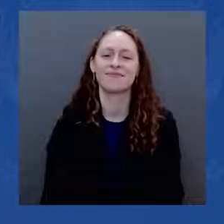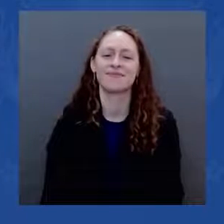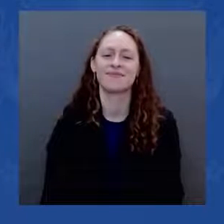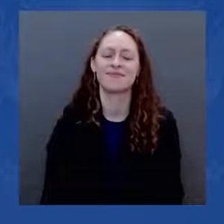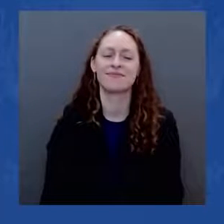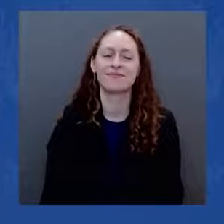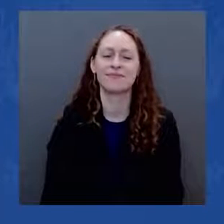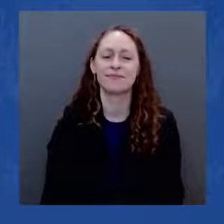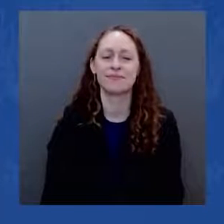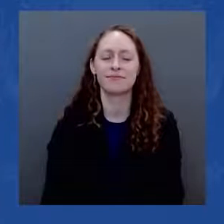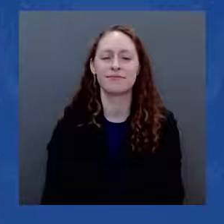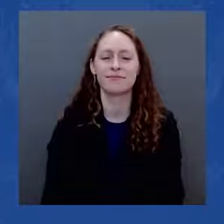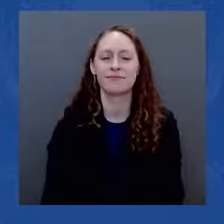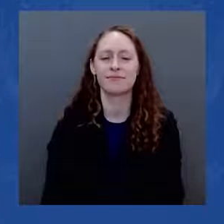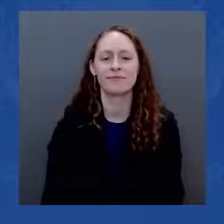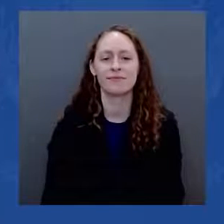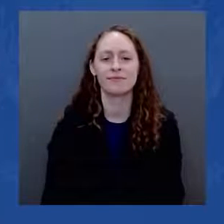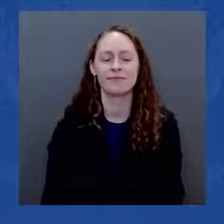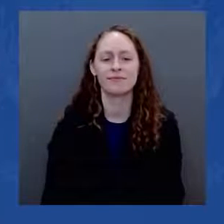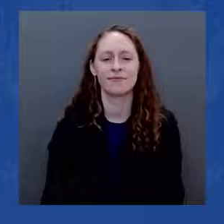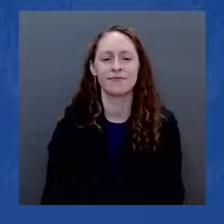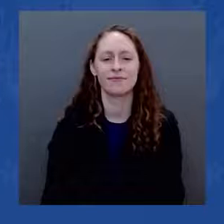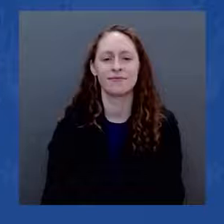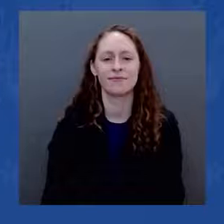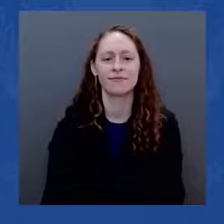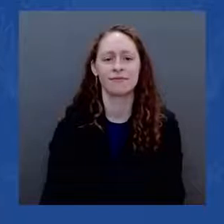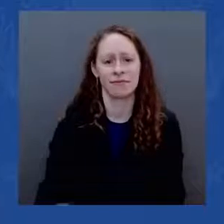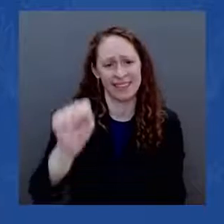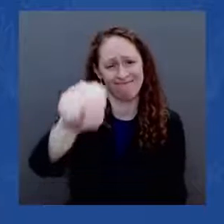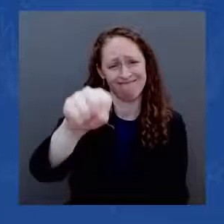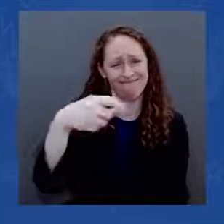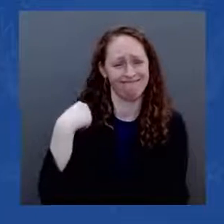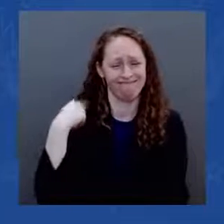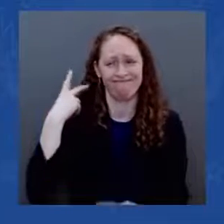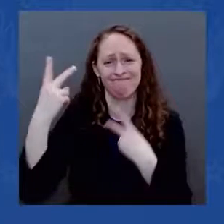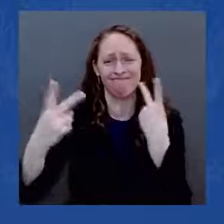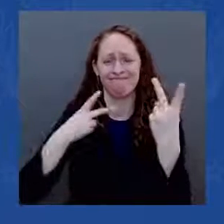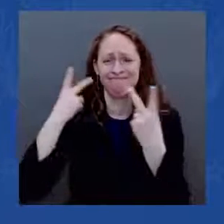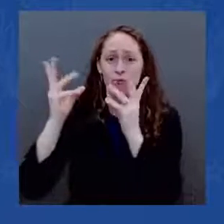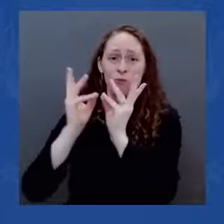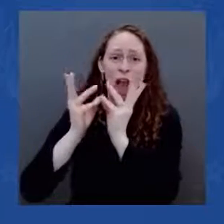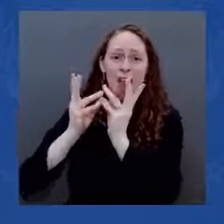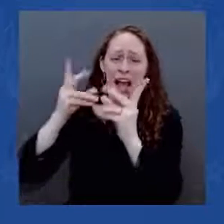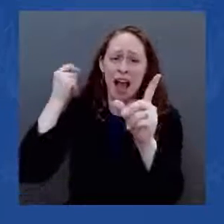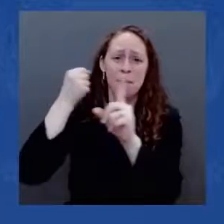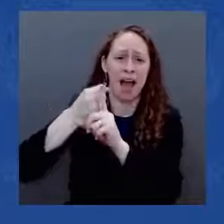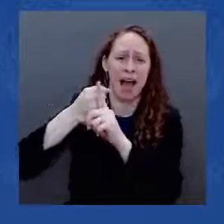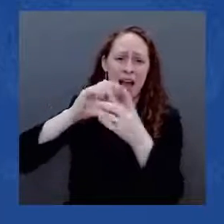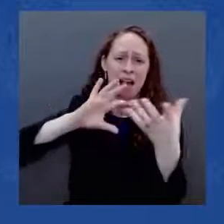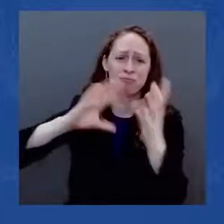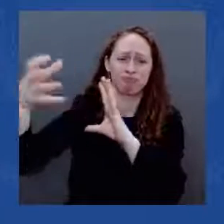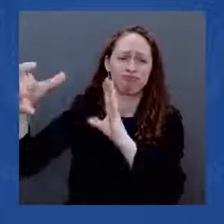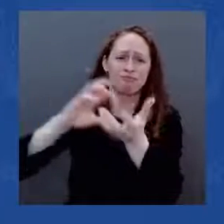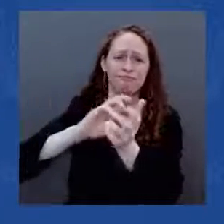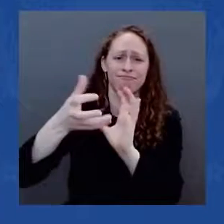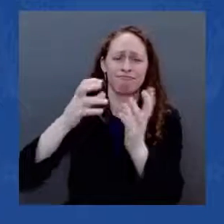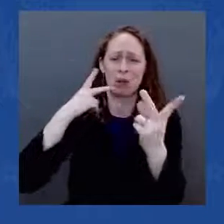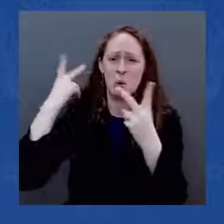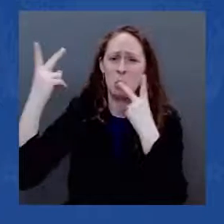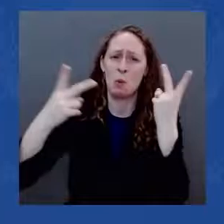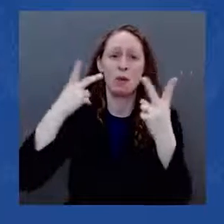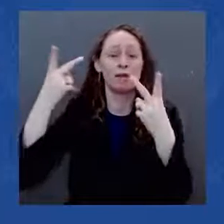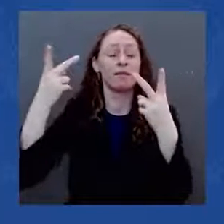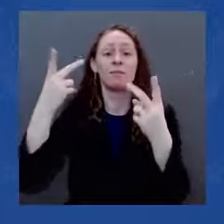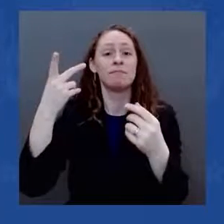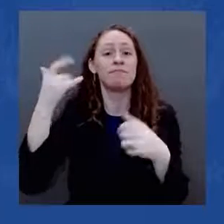dark for weeks. So, the Department of Energy launched a new initiative to speed up our efforts to strengthen our energy grid with